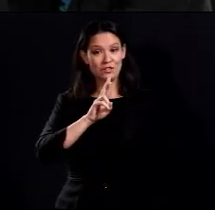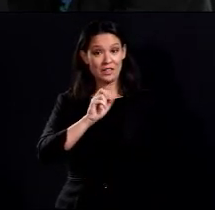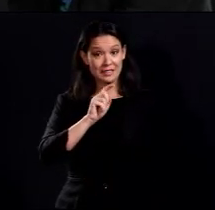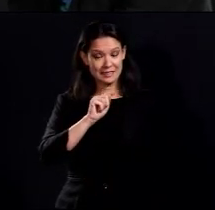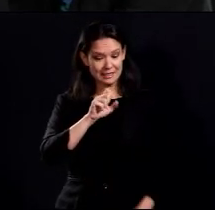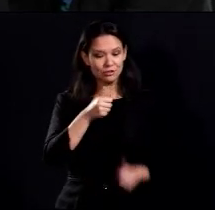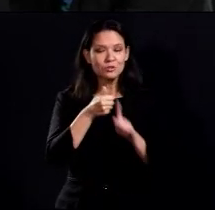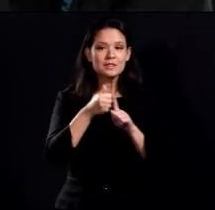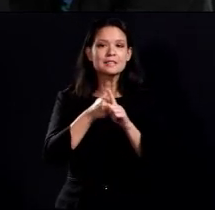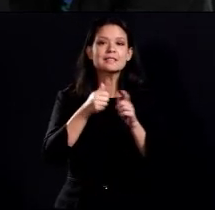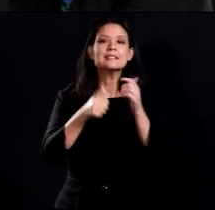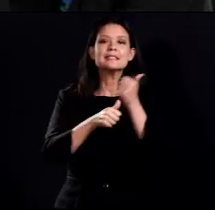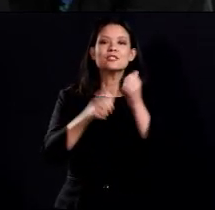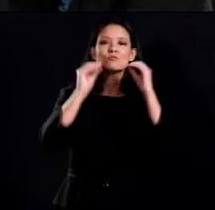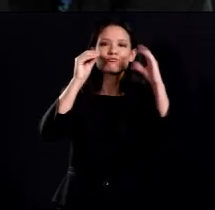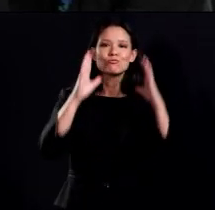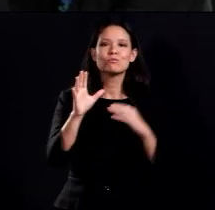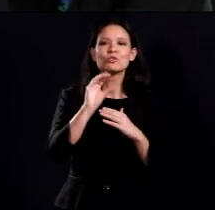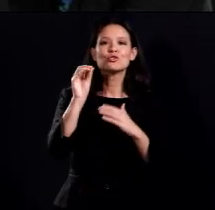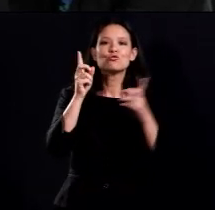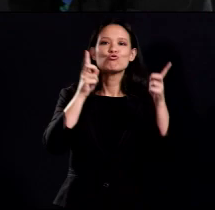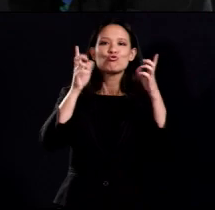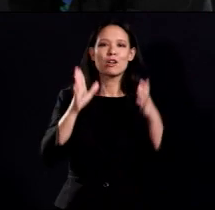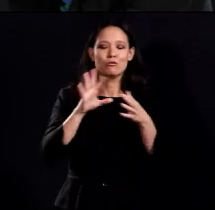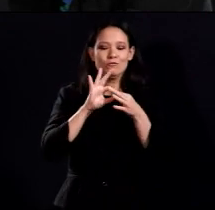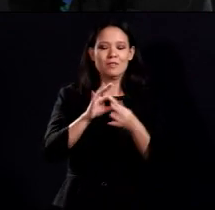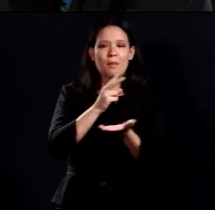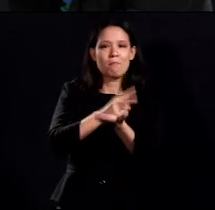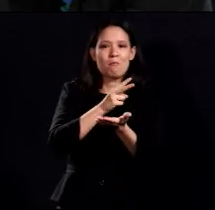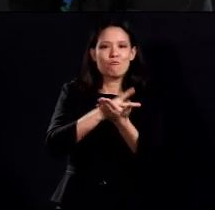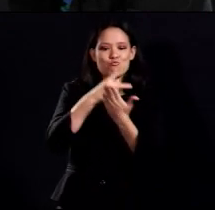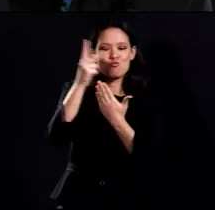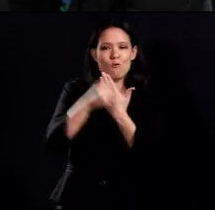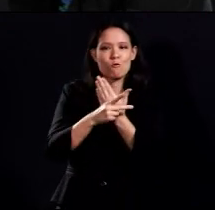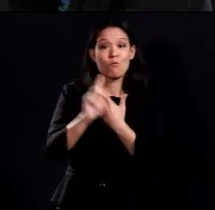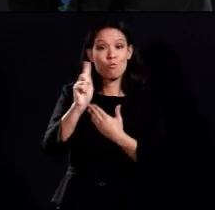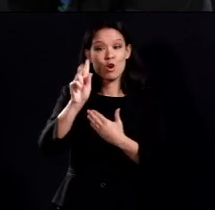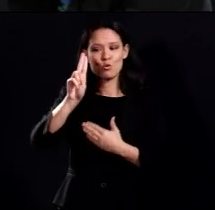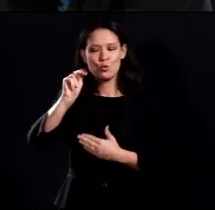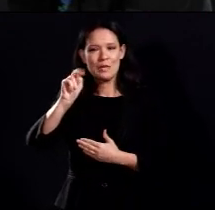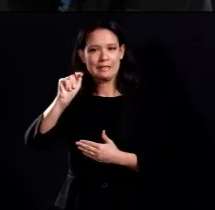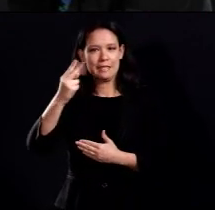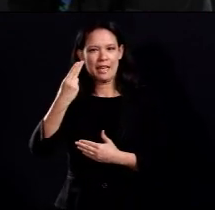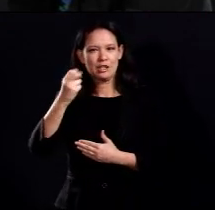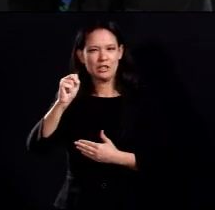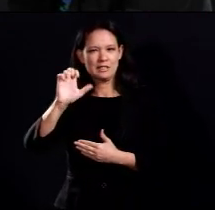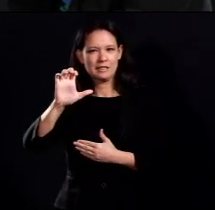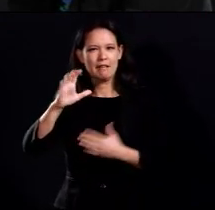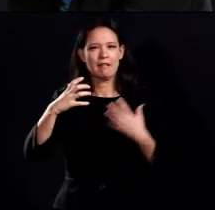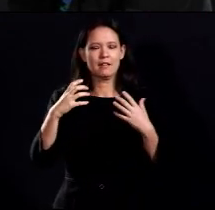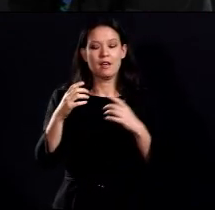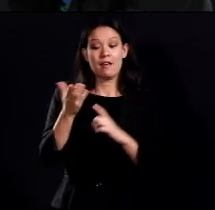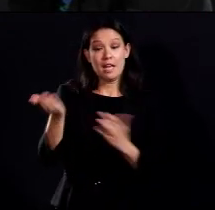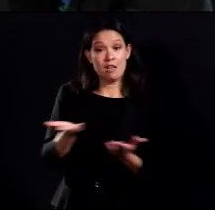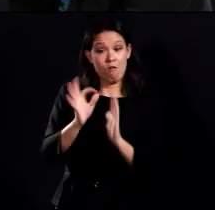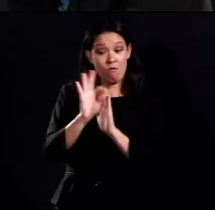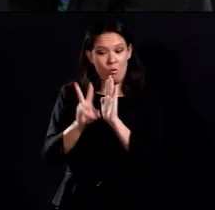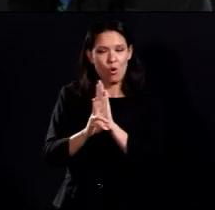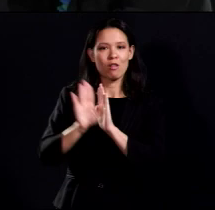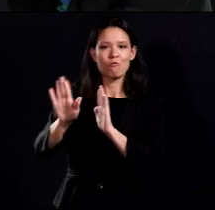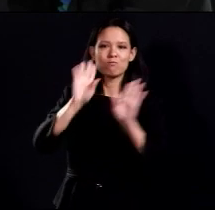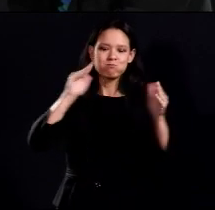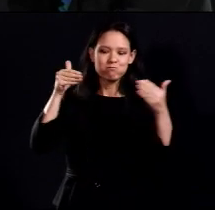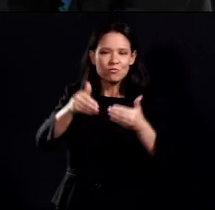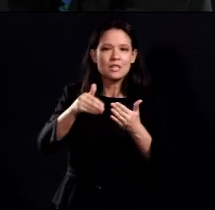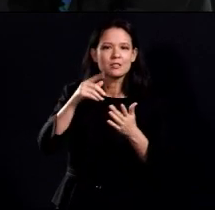director of the master's program in public health epidemiology at UNT Health Science Center right here in Fort Worth.